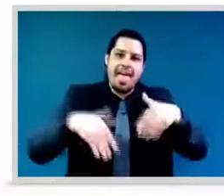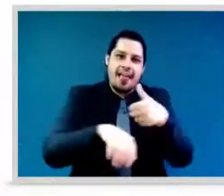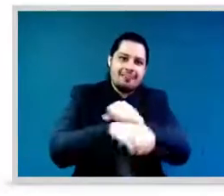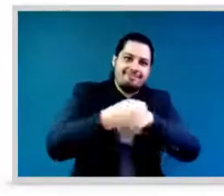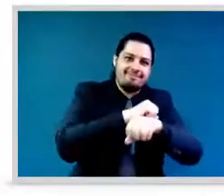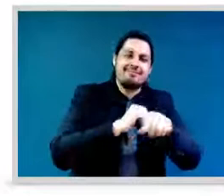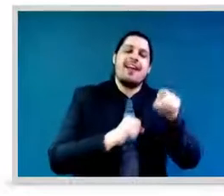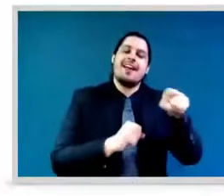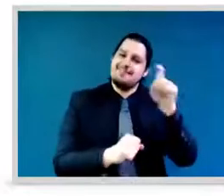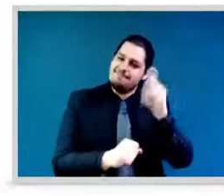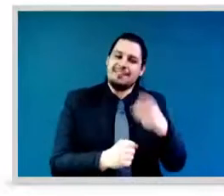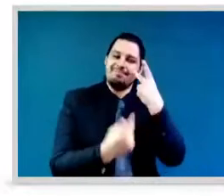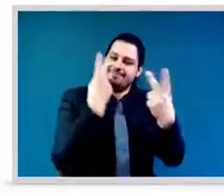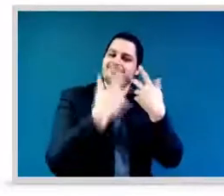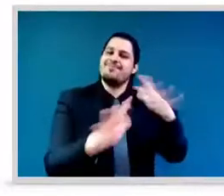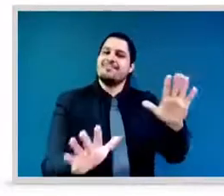oriented